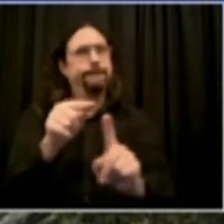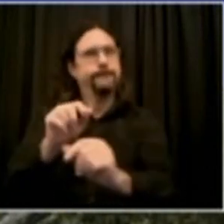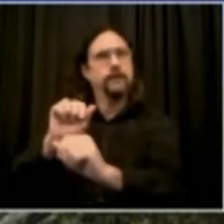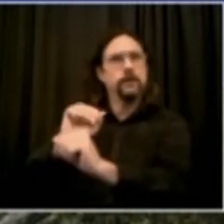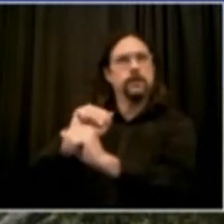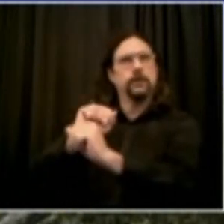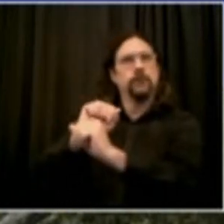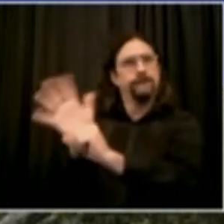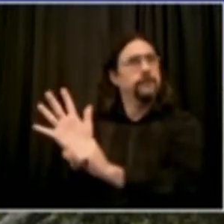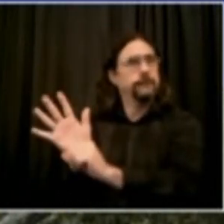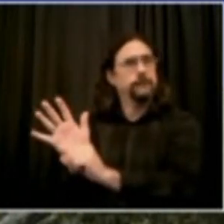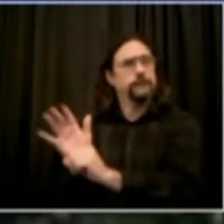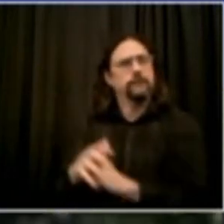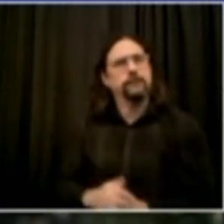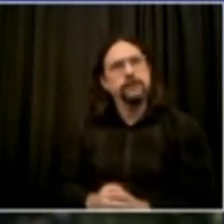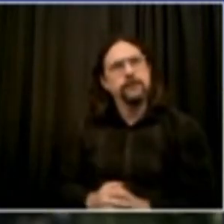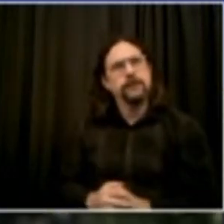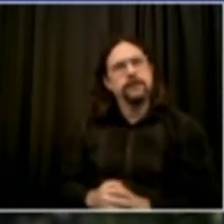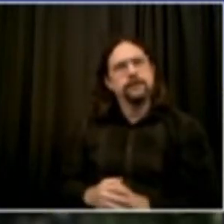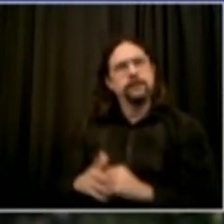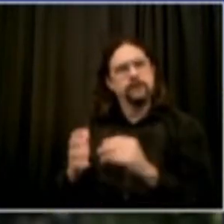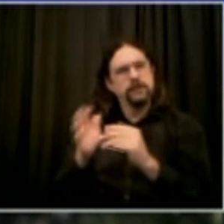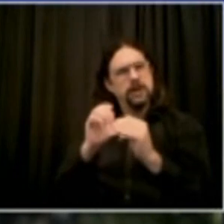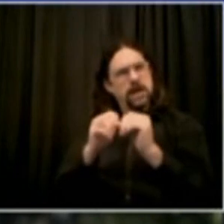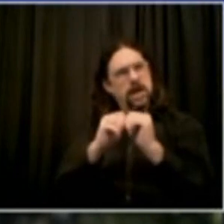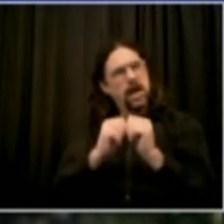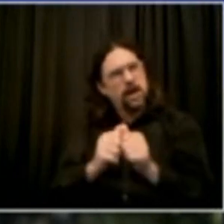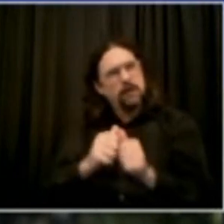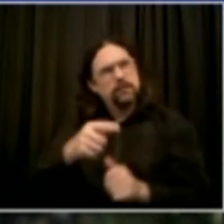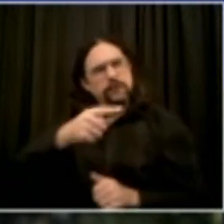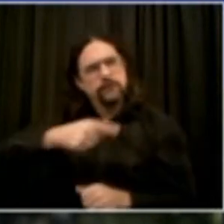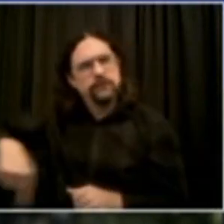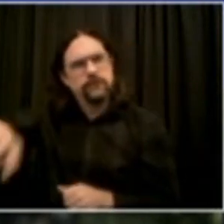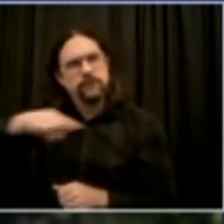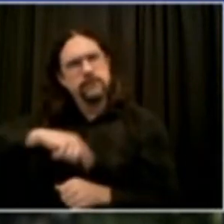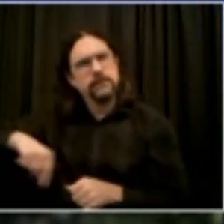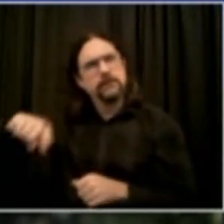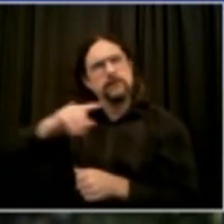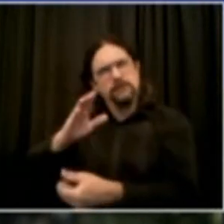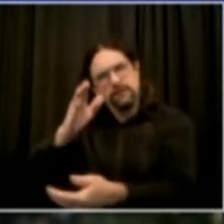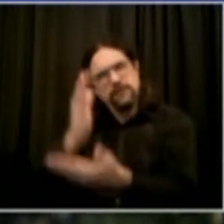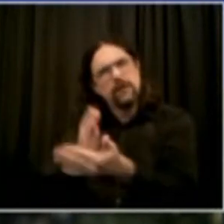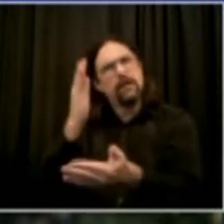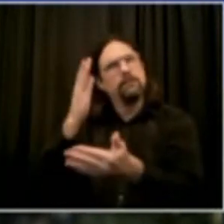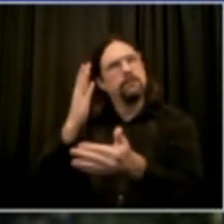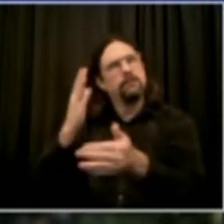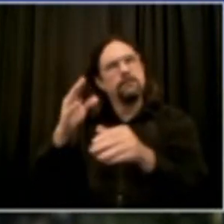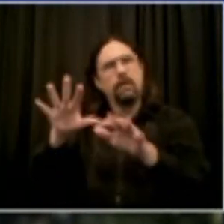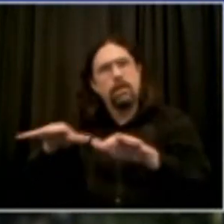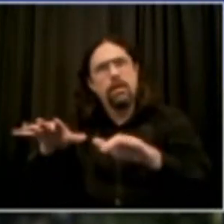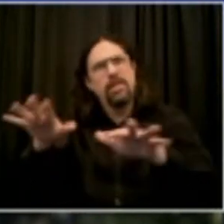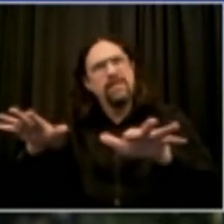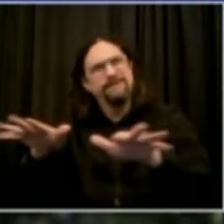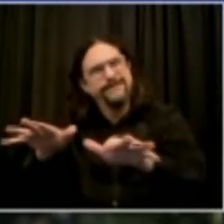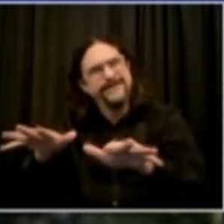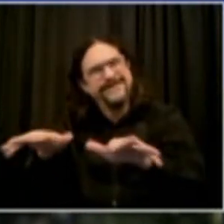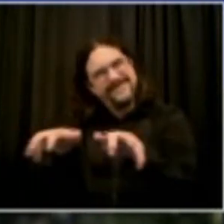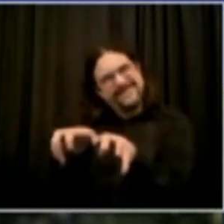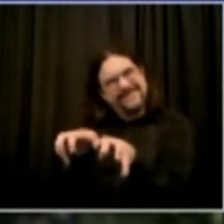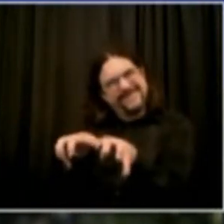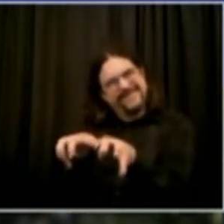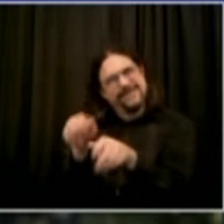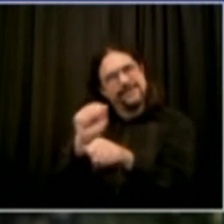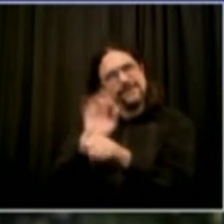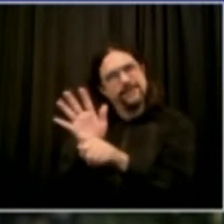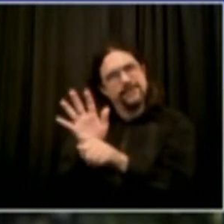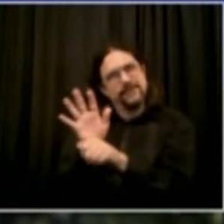Yorkers have been heroes. They've been amazing. The whole country is looking with admiration in New York City for the way we fought back. And test and trace is